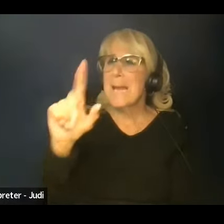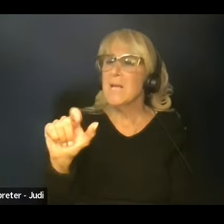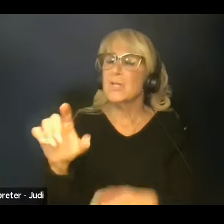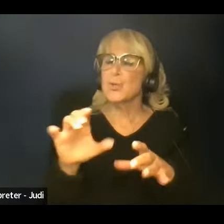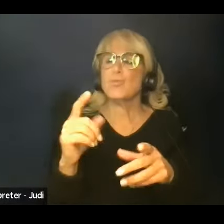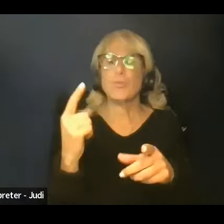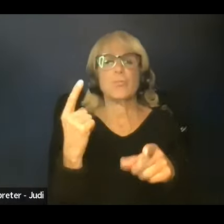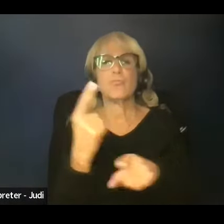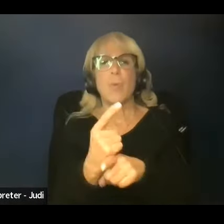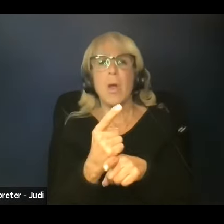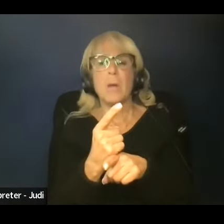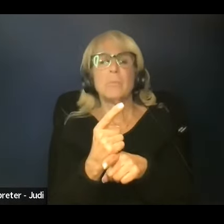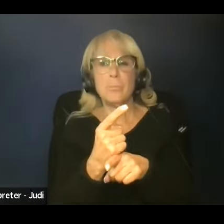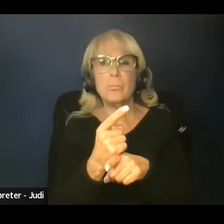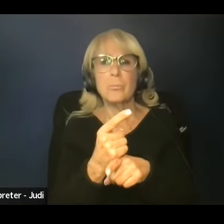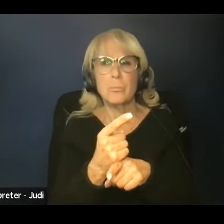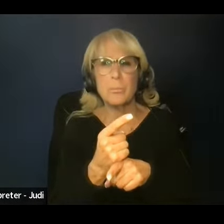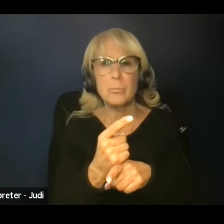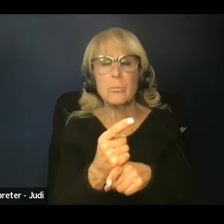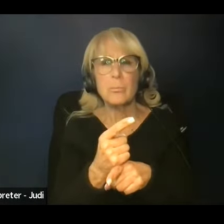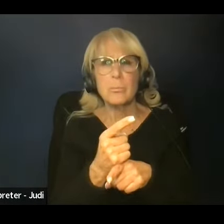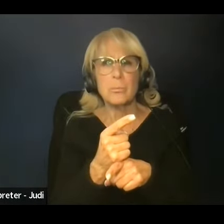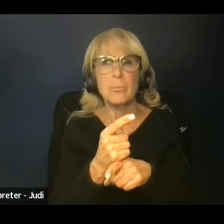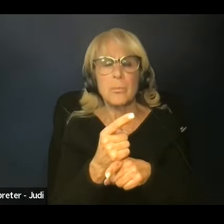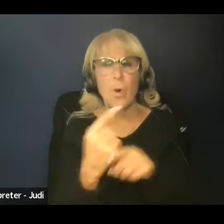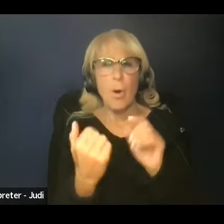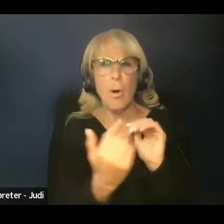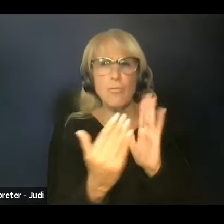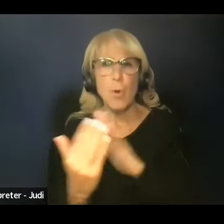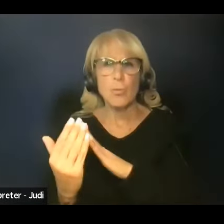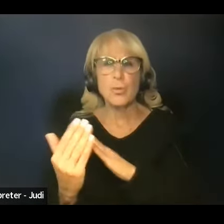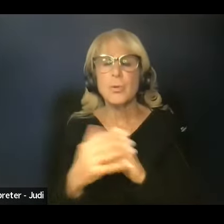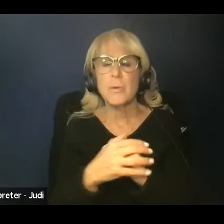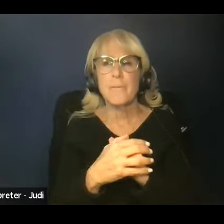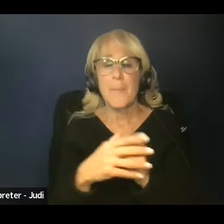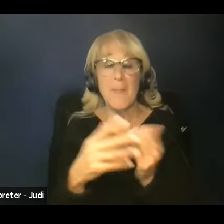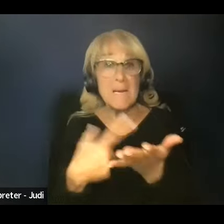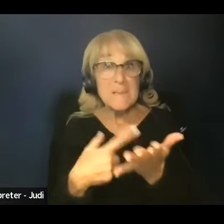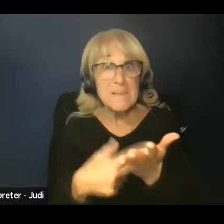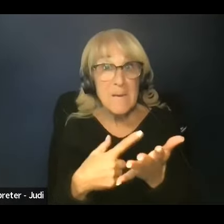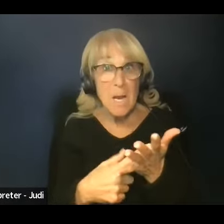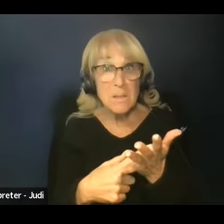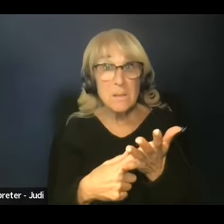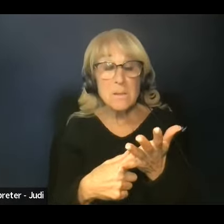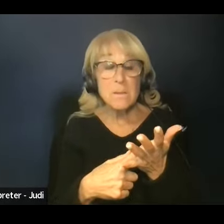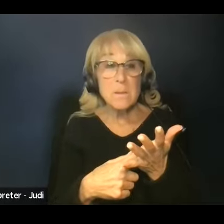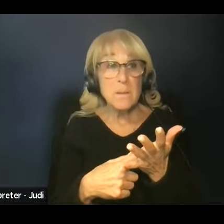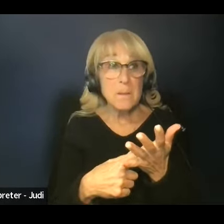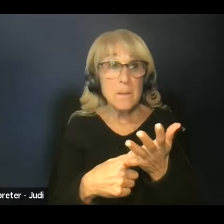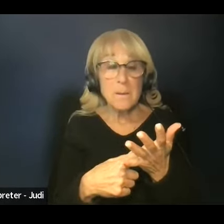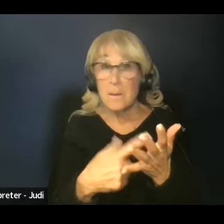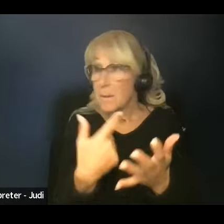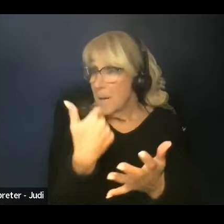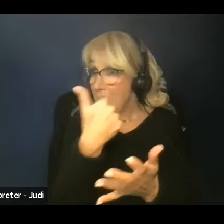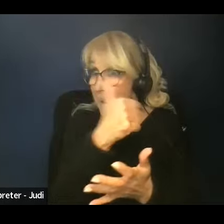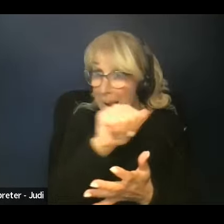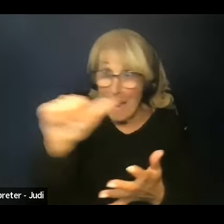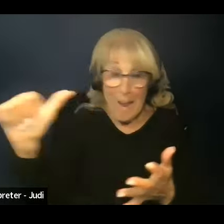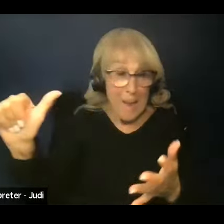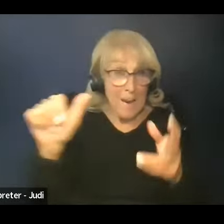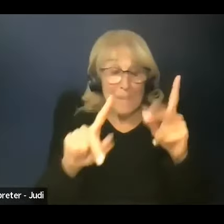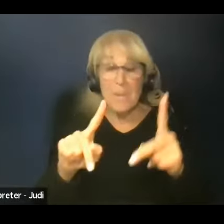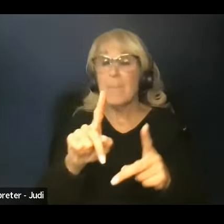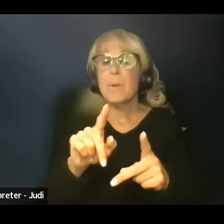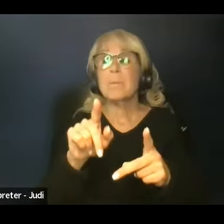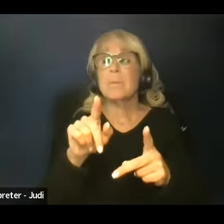in order for us to have a discussion about anyone, they have to be included in the conversation. Uh,